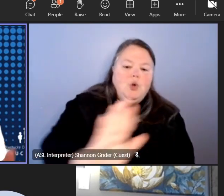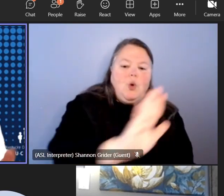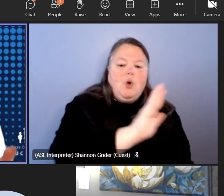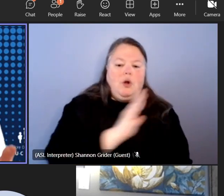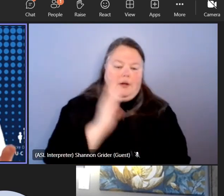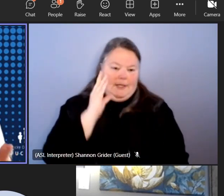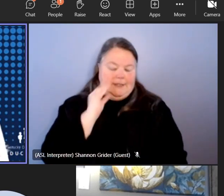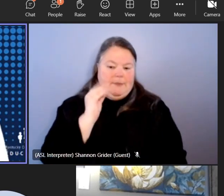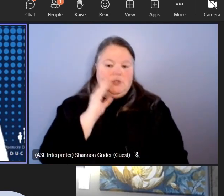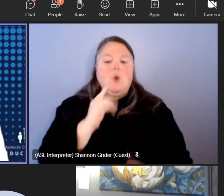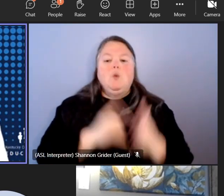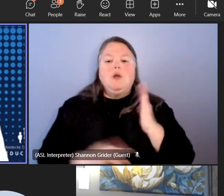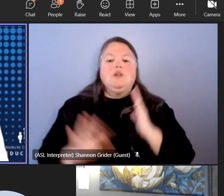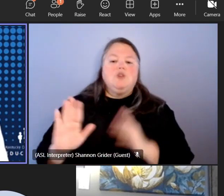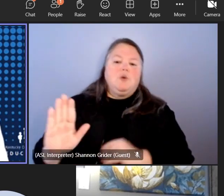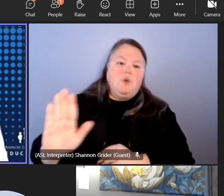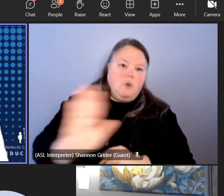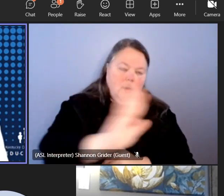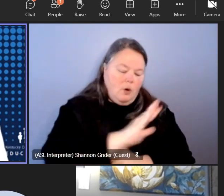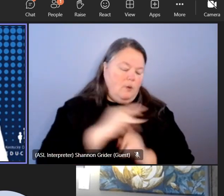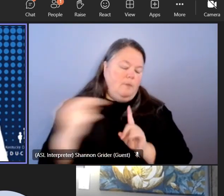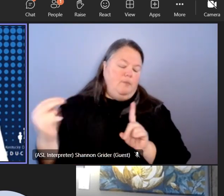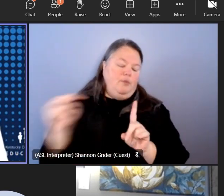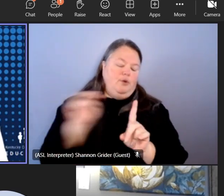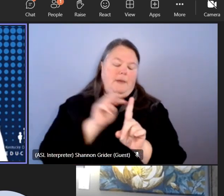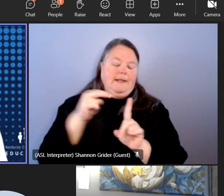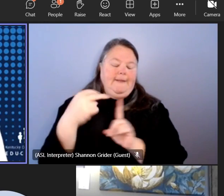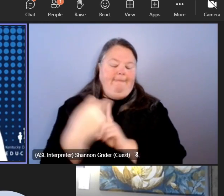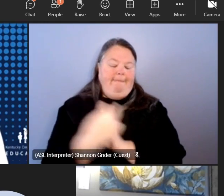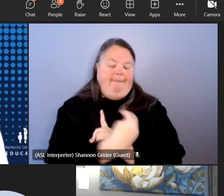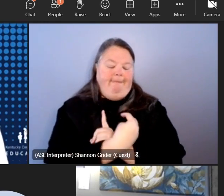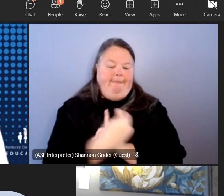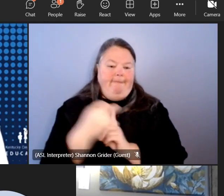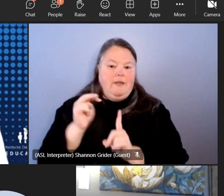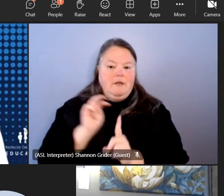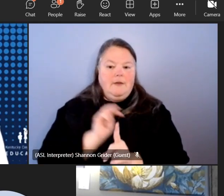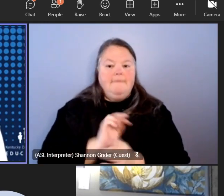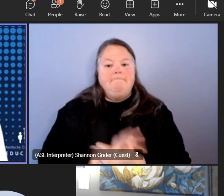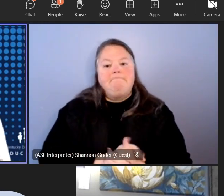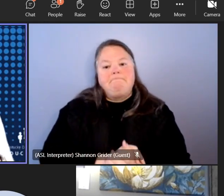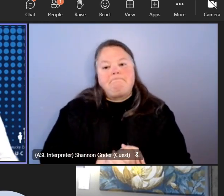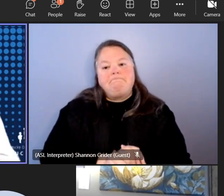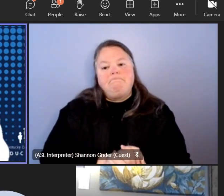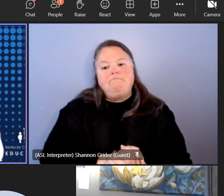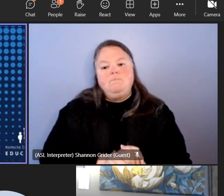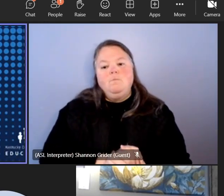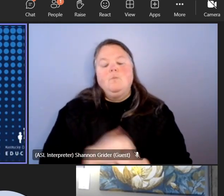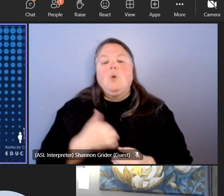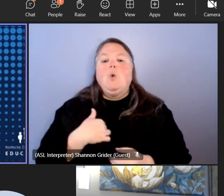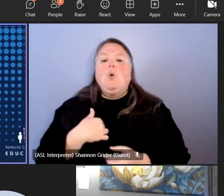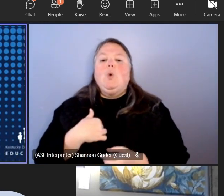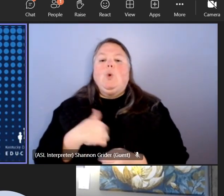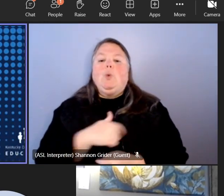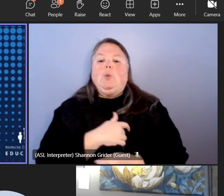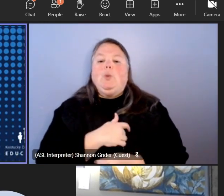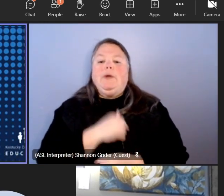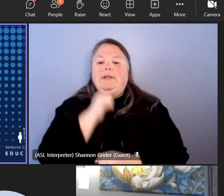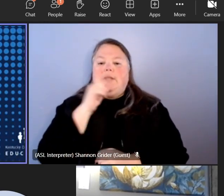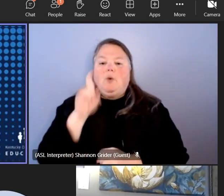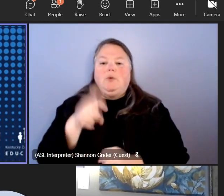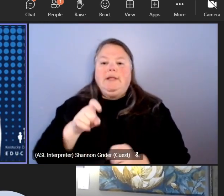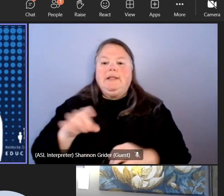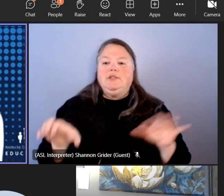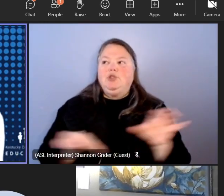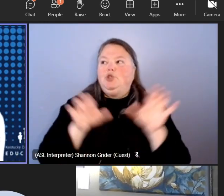what is your perspective on it um so uh you know we don't necessarily need to conduct